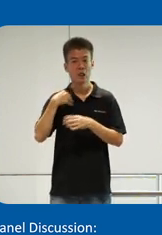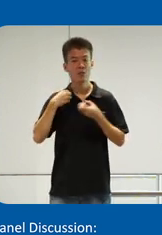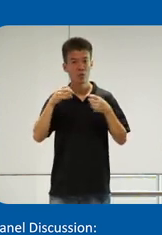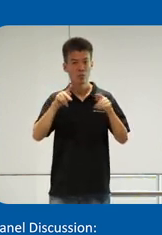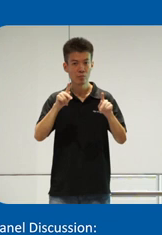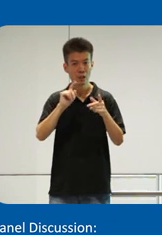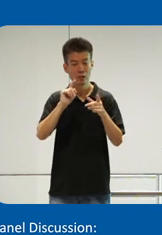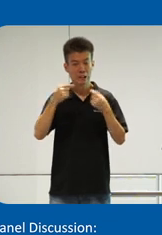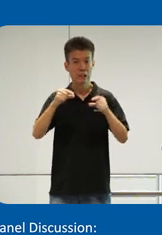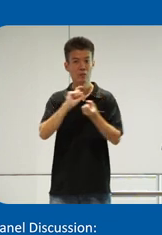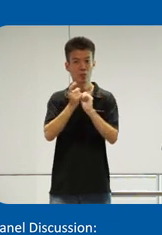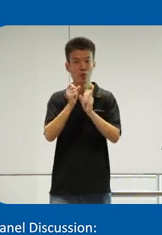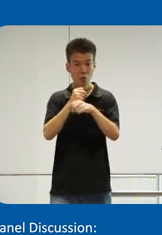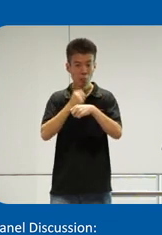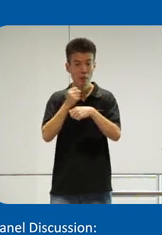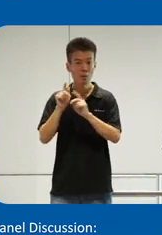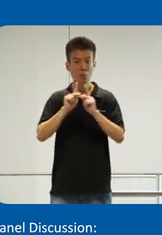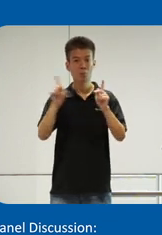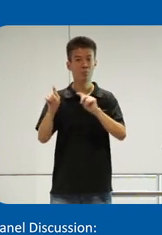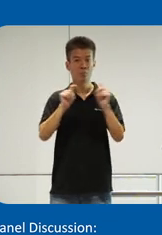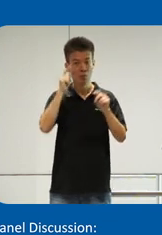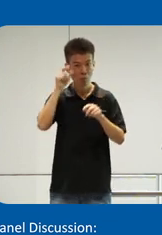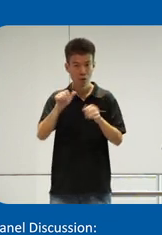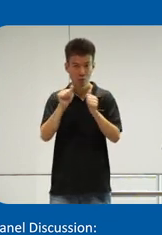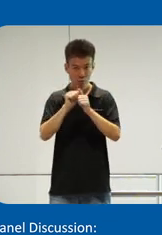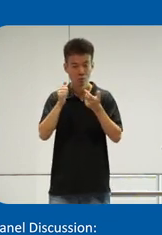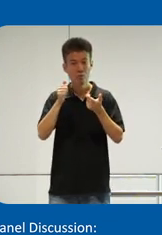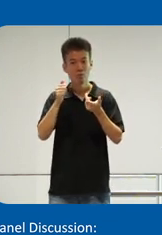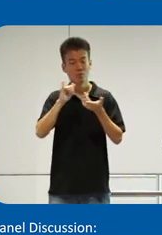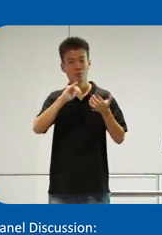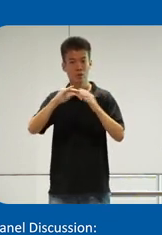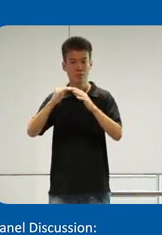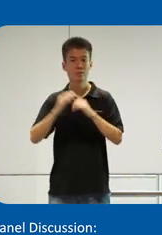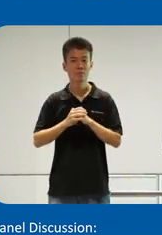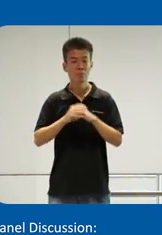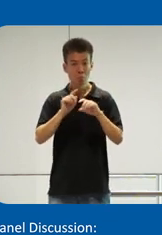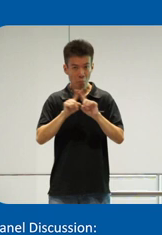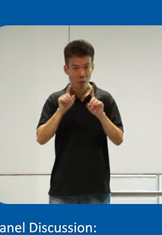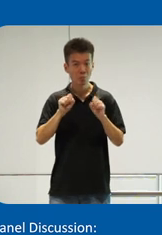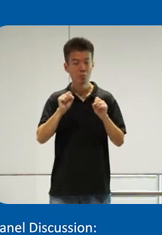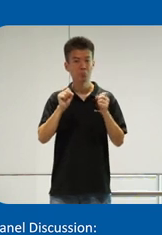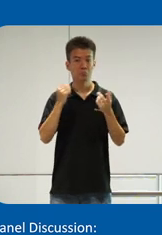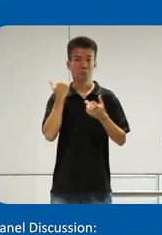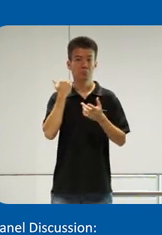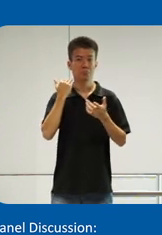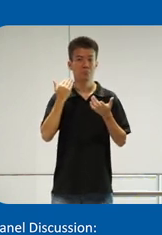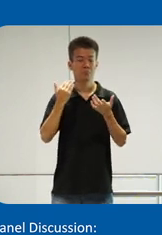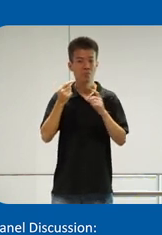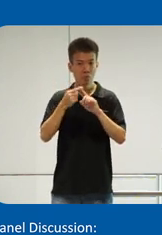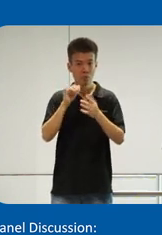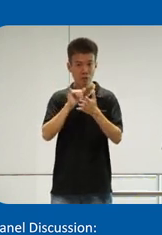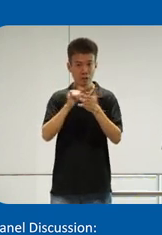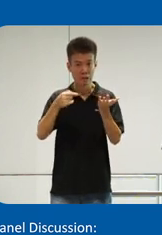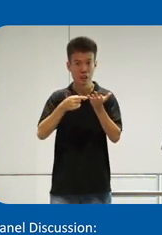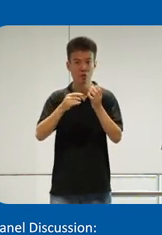a game changer to make public transport accessible for certain sectors of our community. However, it can be expensive and complicated to develop such